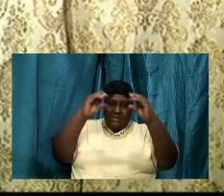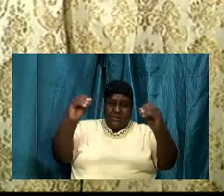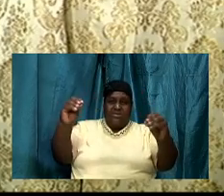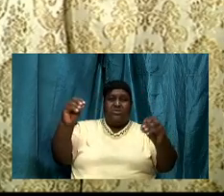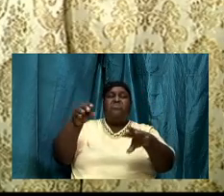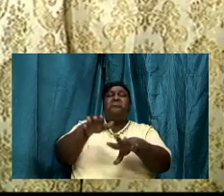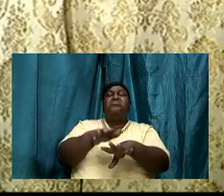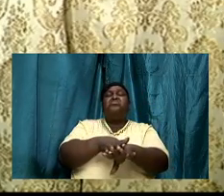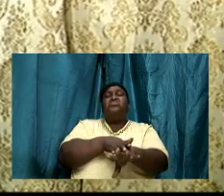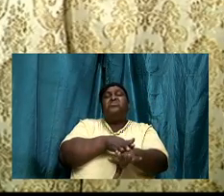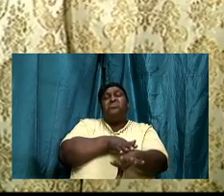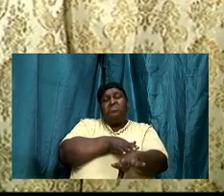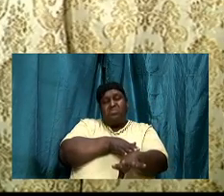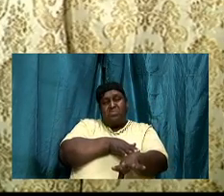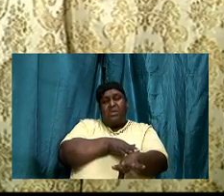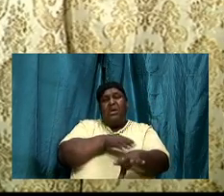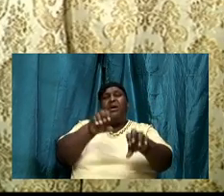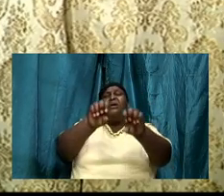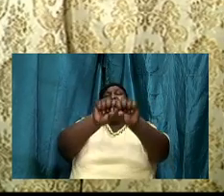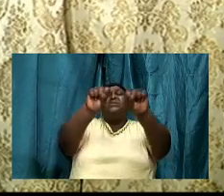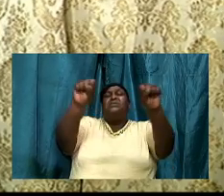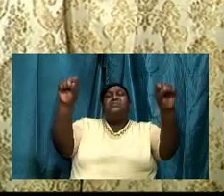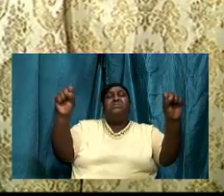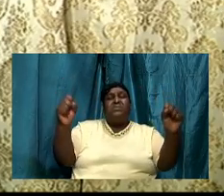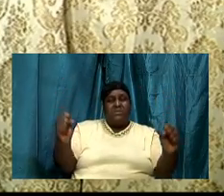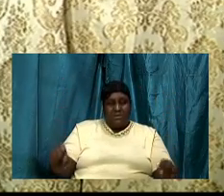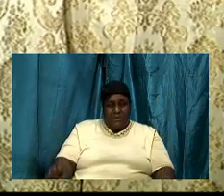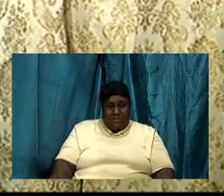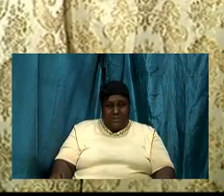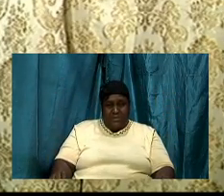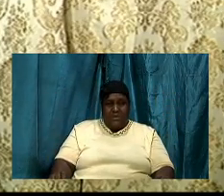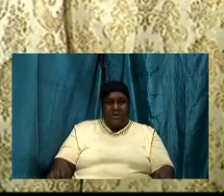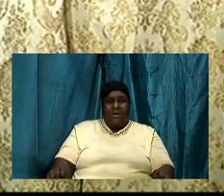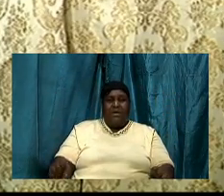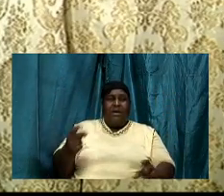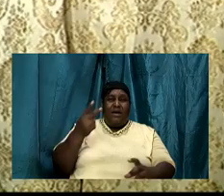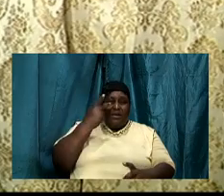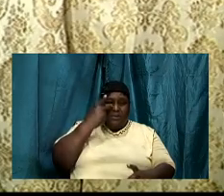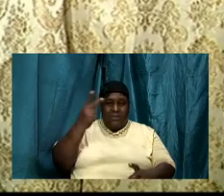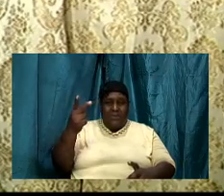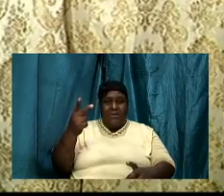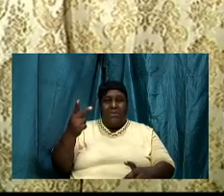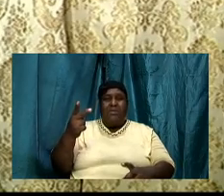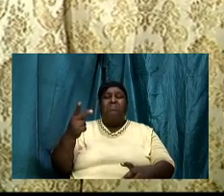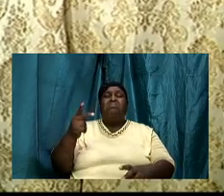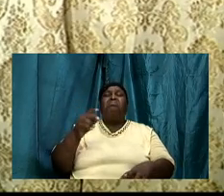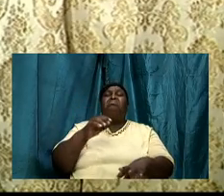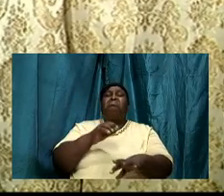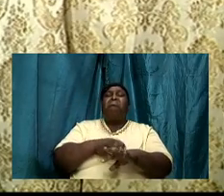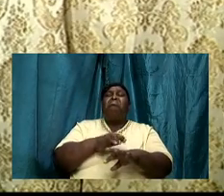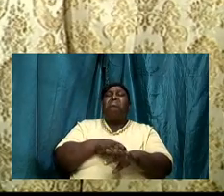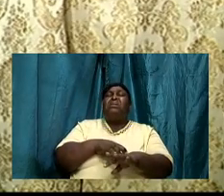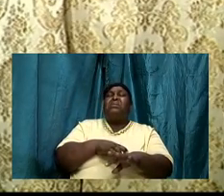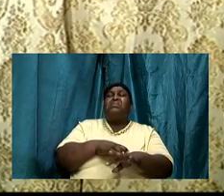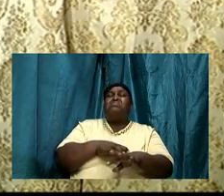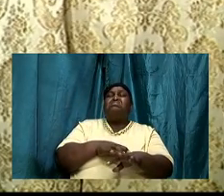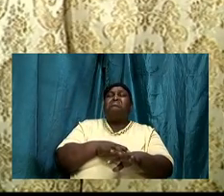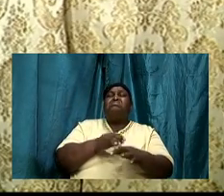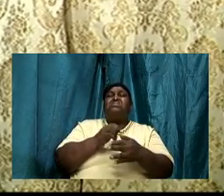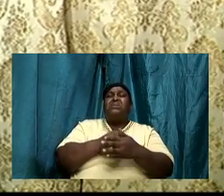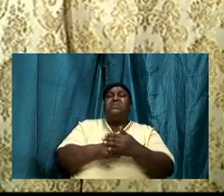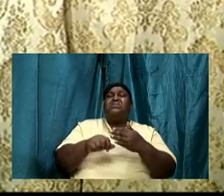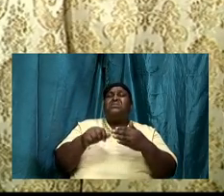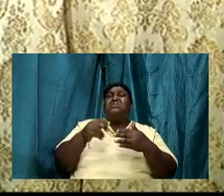and we have been looking at some areas that many saints were unaware of